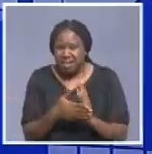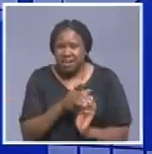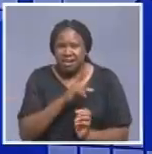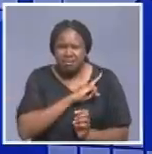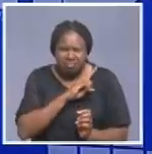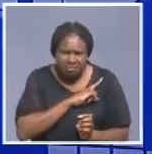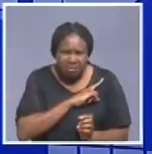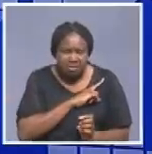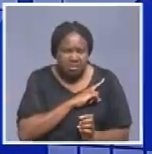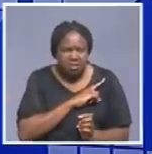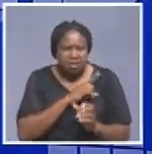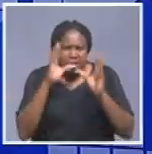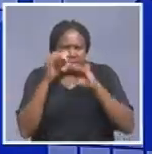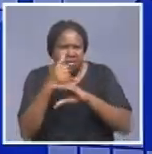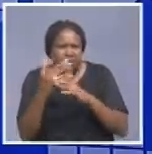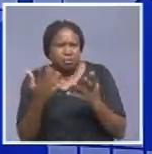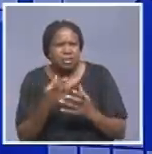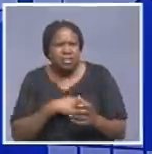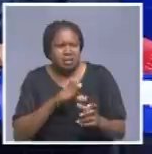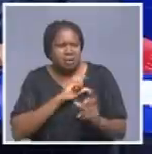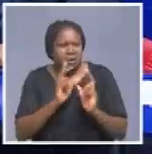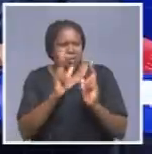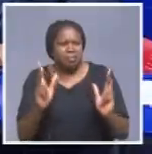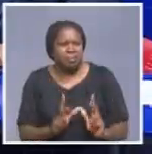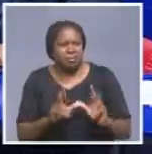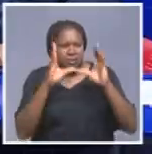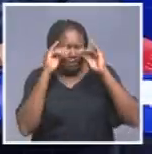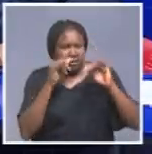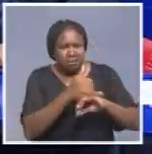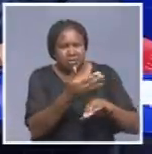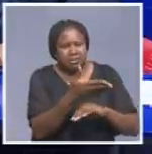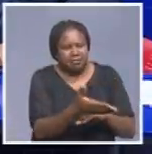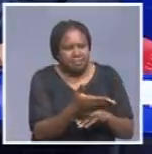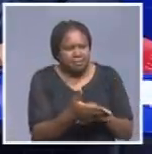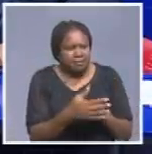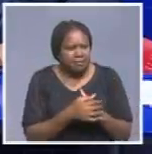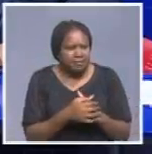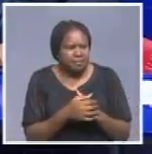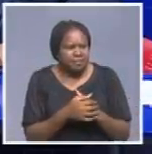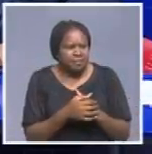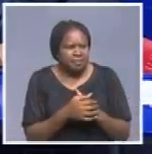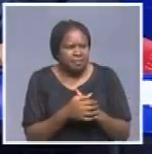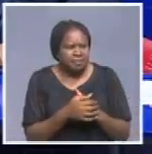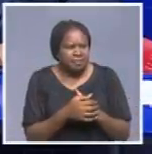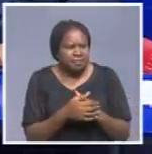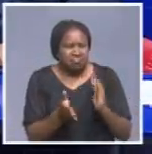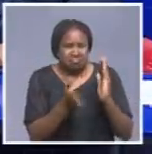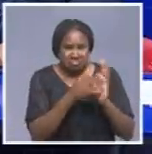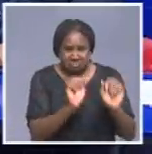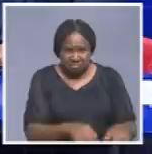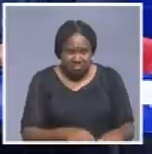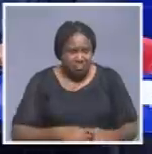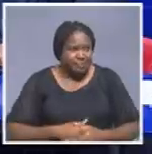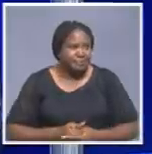And could the accommodation facility where the Spanish couple were residing or were booked in similarly be brought under lockdown as well?